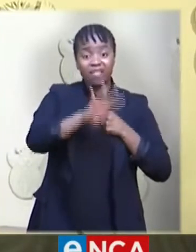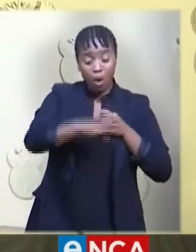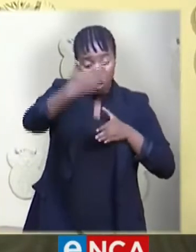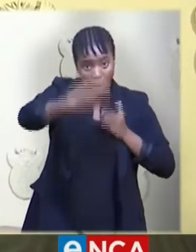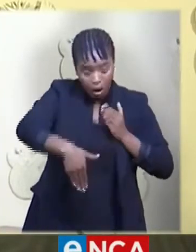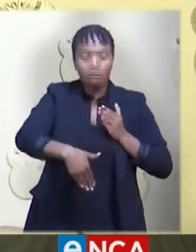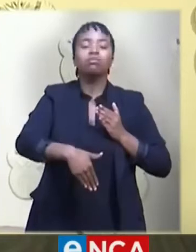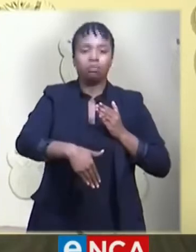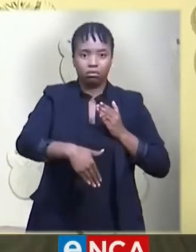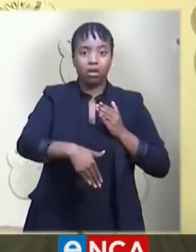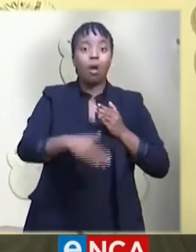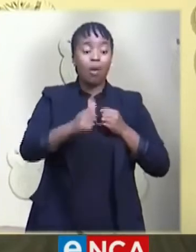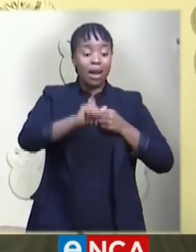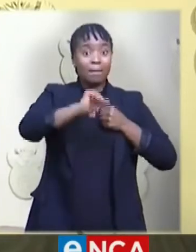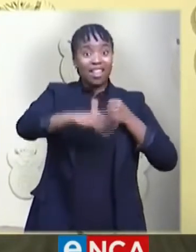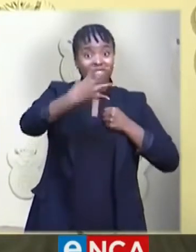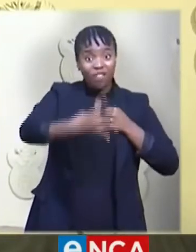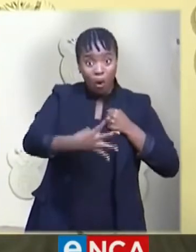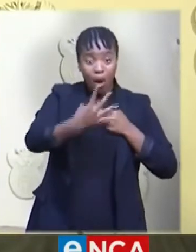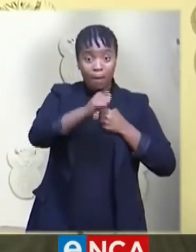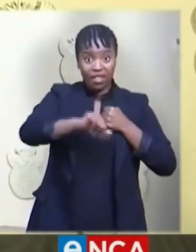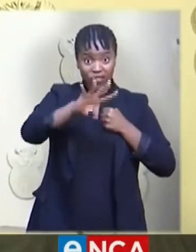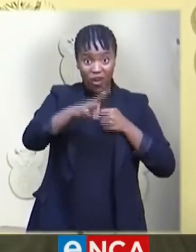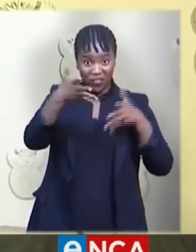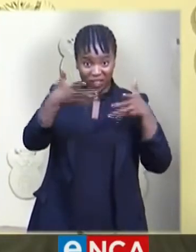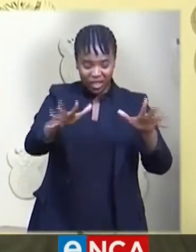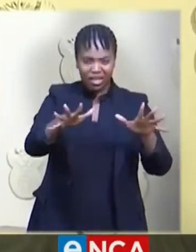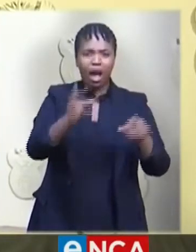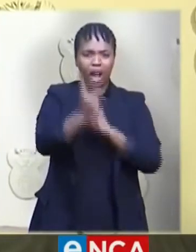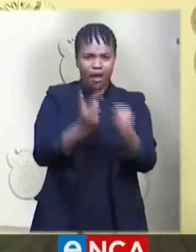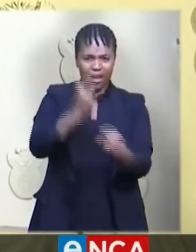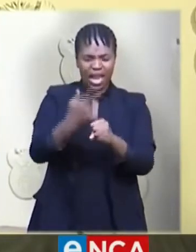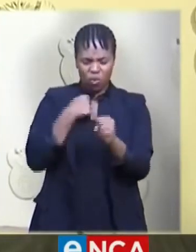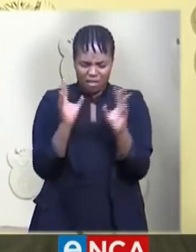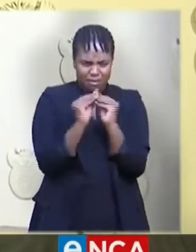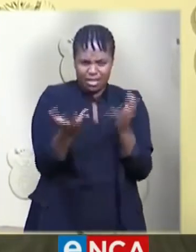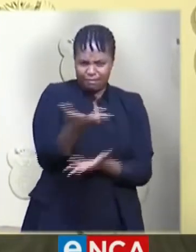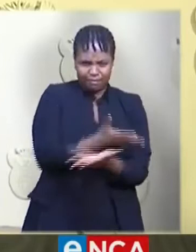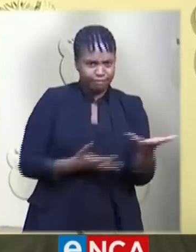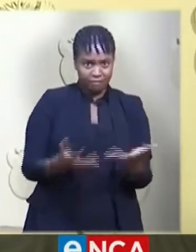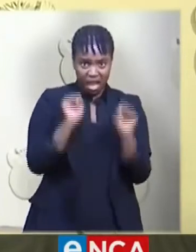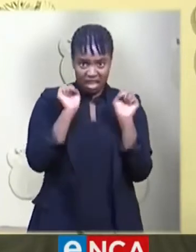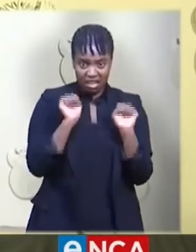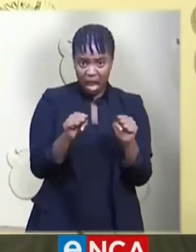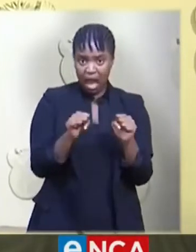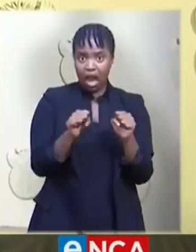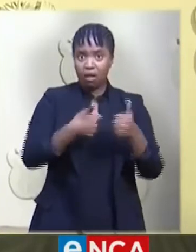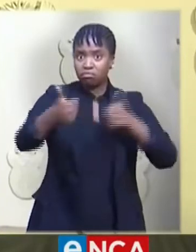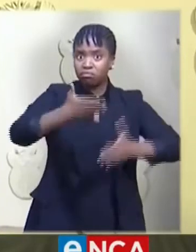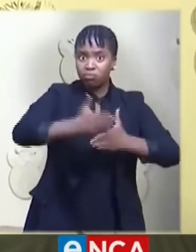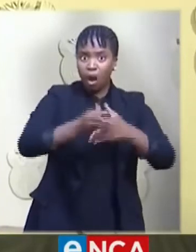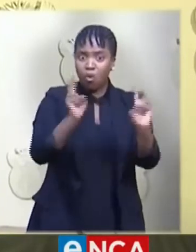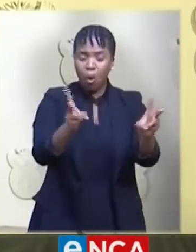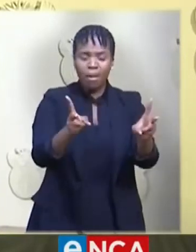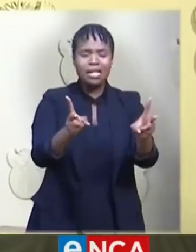how we will embark on risk-adjusted measures that can enable a phased